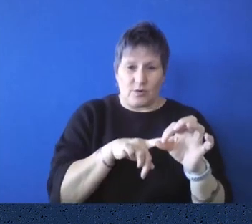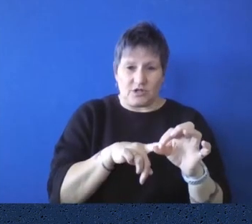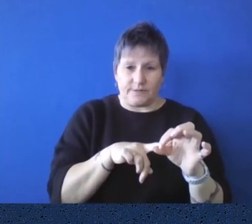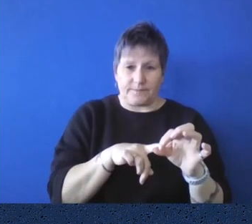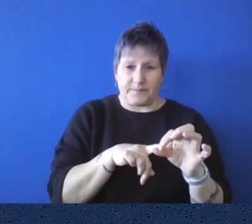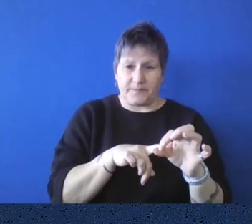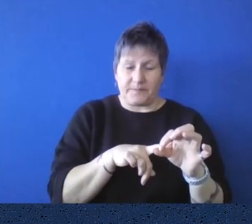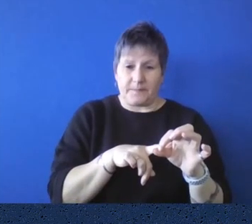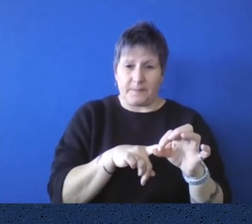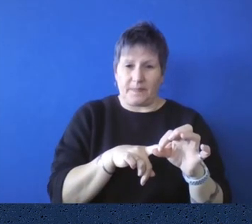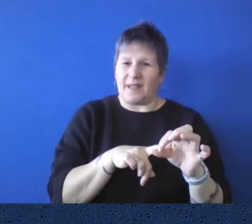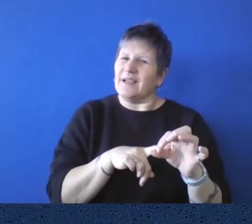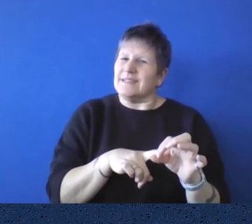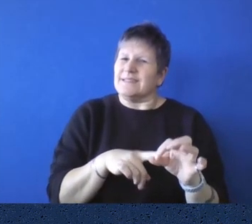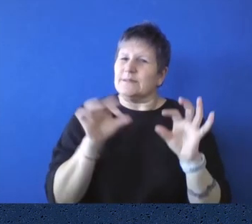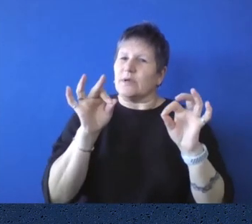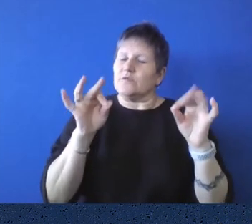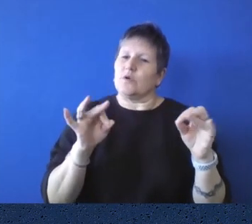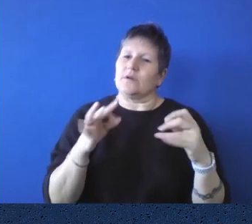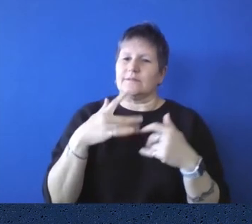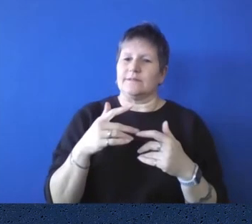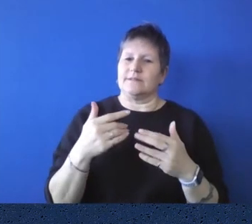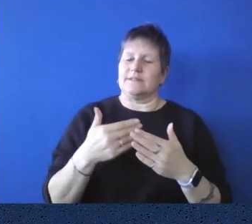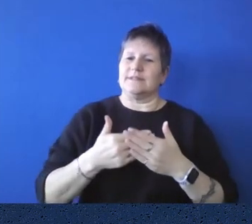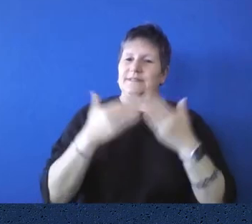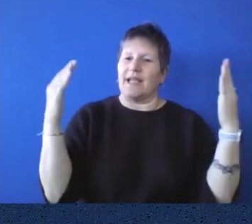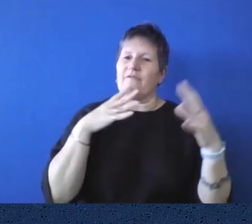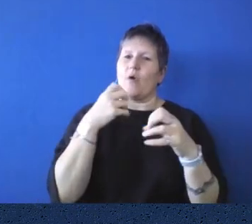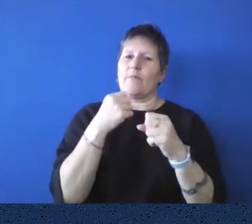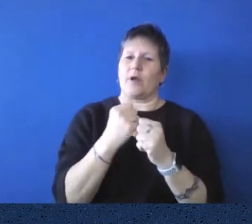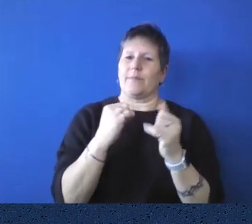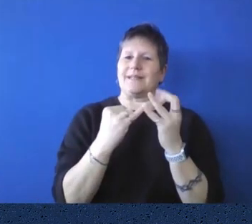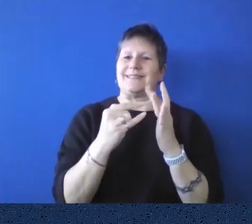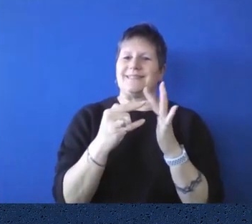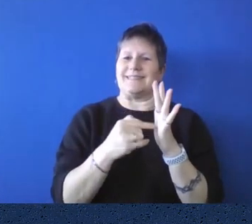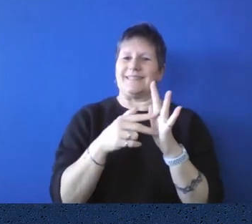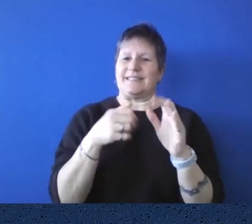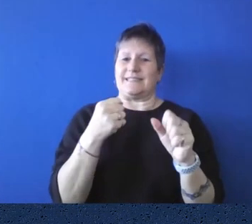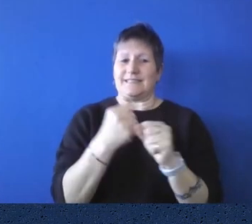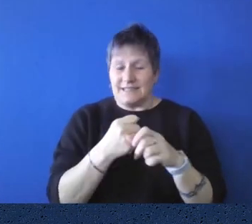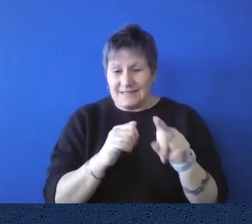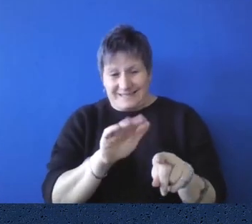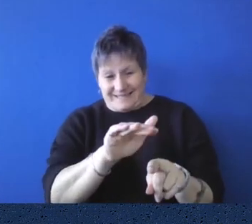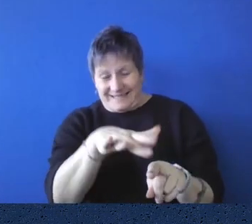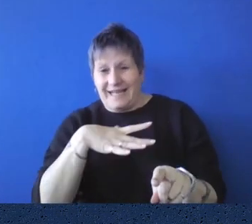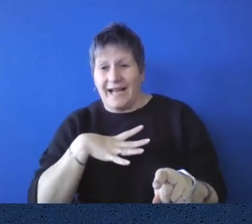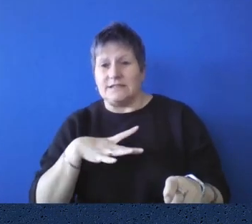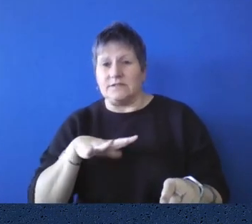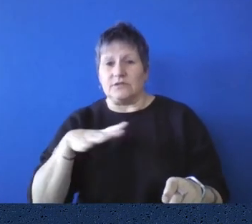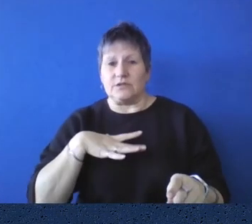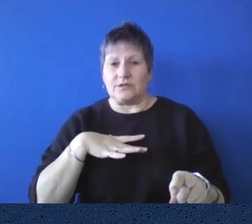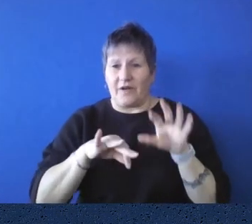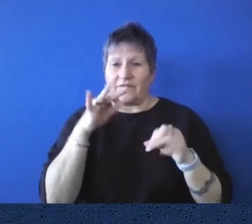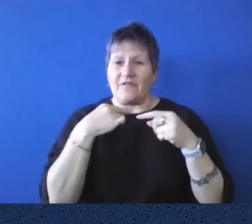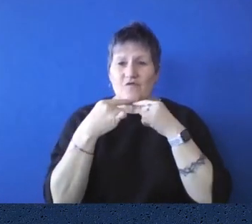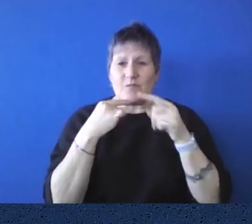particularly on sitting days when they'll rush in and say, I've got to speak on this bill or whatever. And, um, so